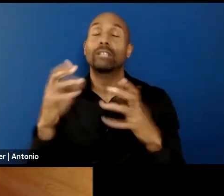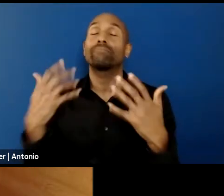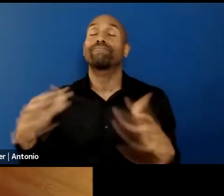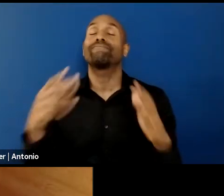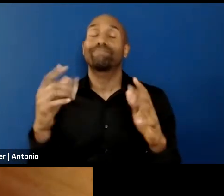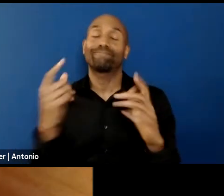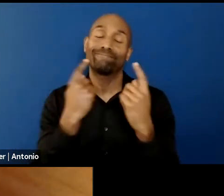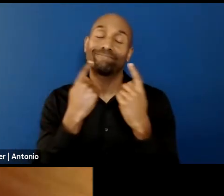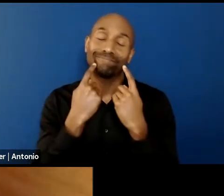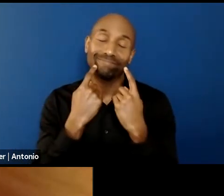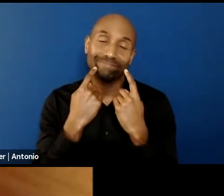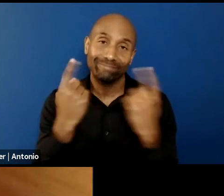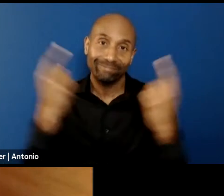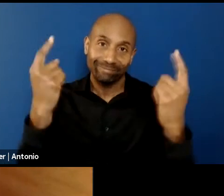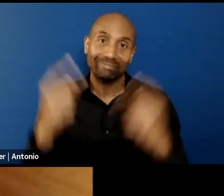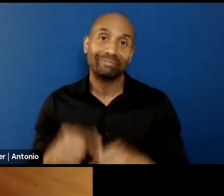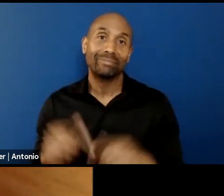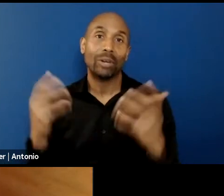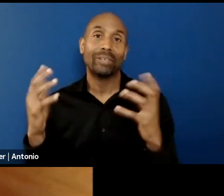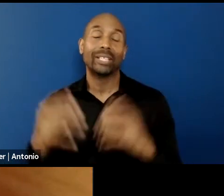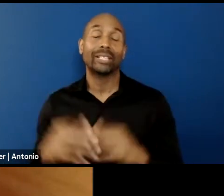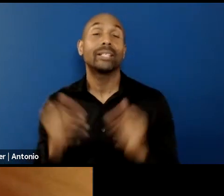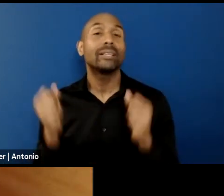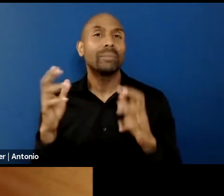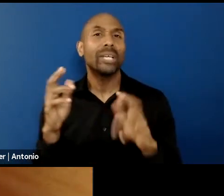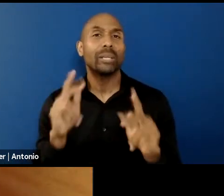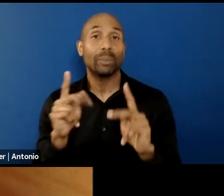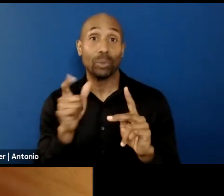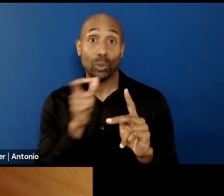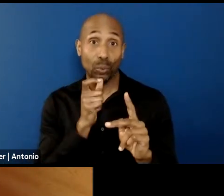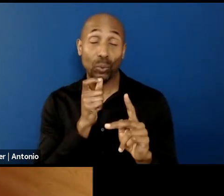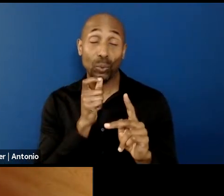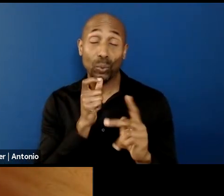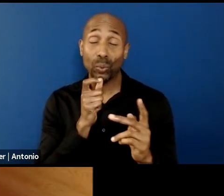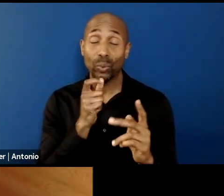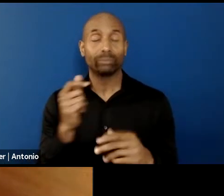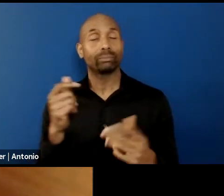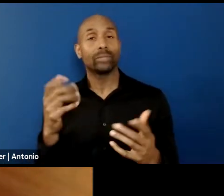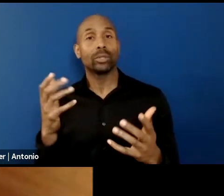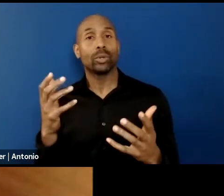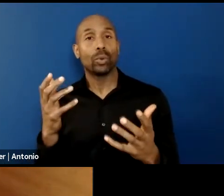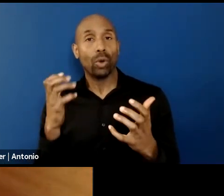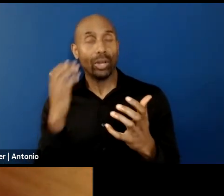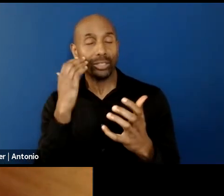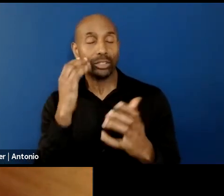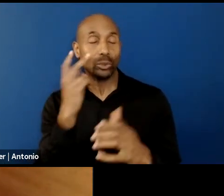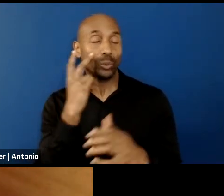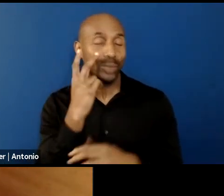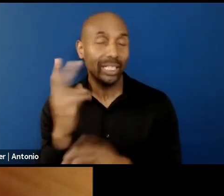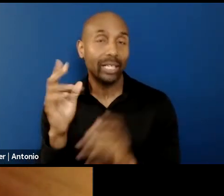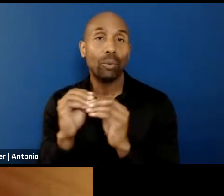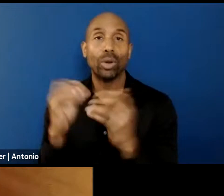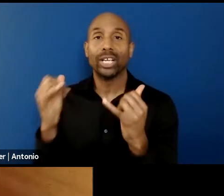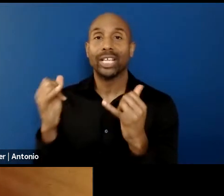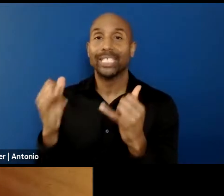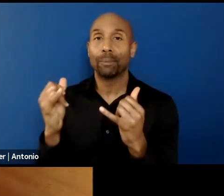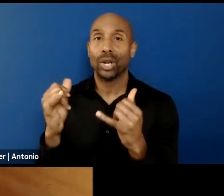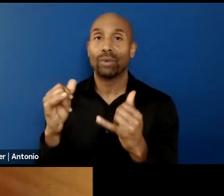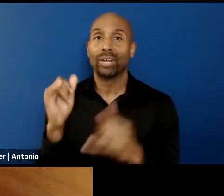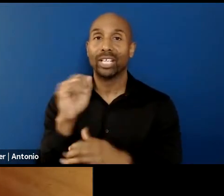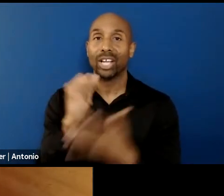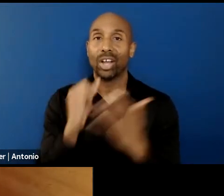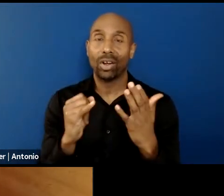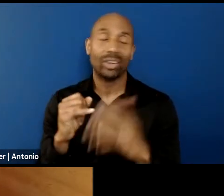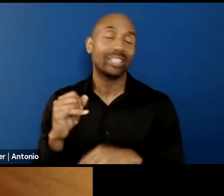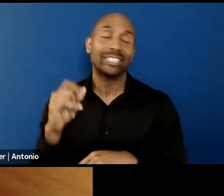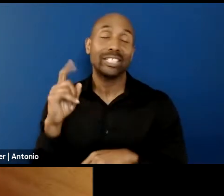contemporary art were able to miss out on We the People, your piece-by-piece reconstruction